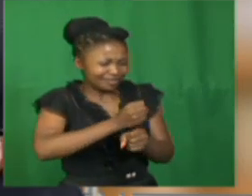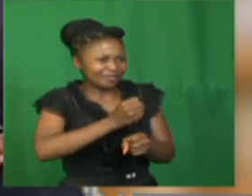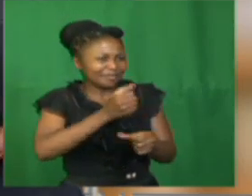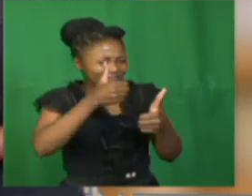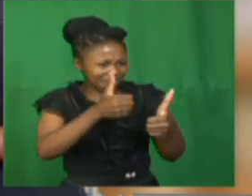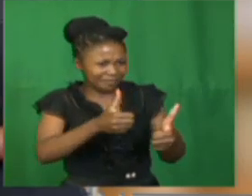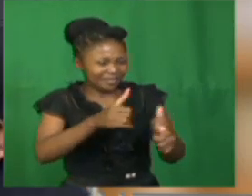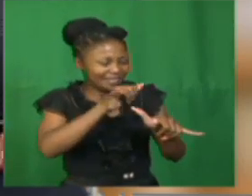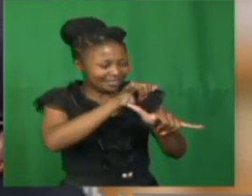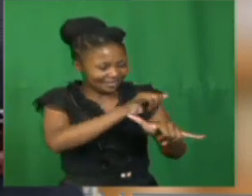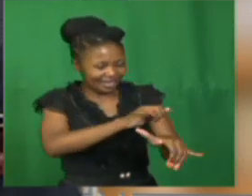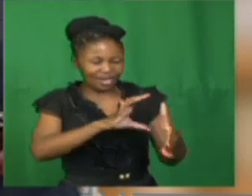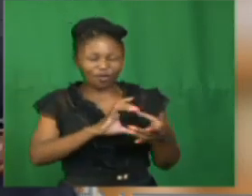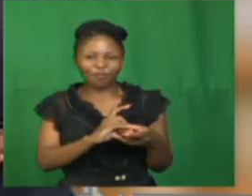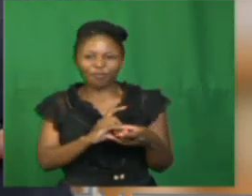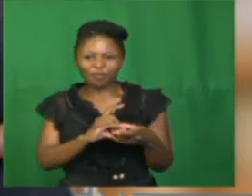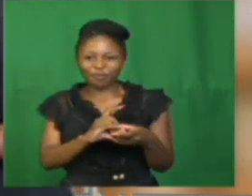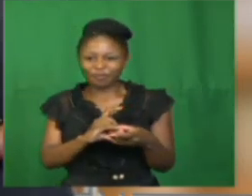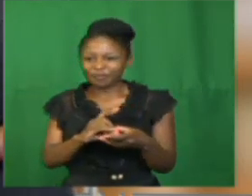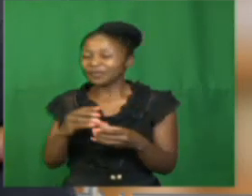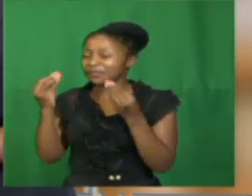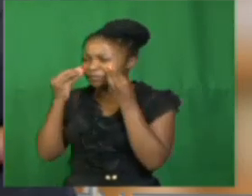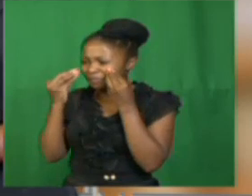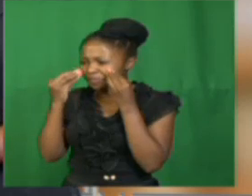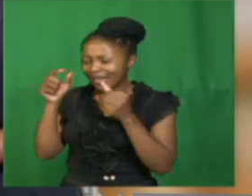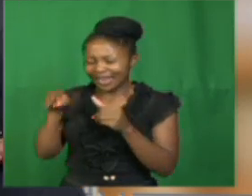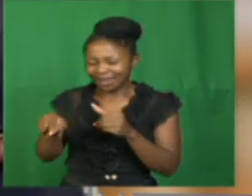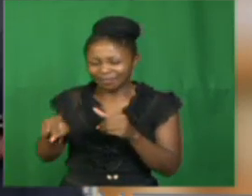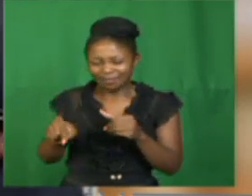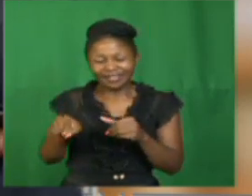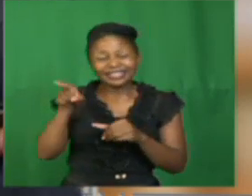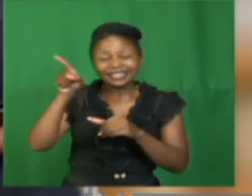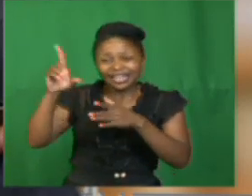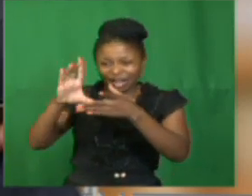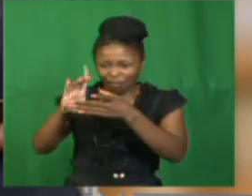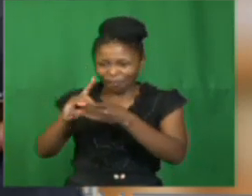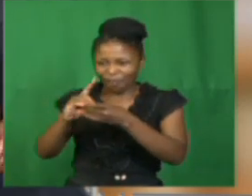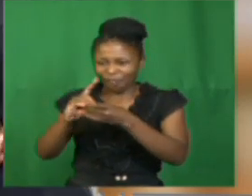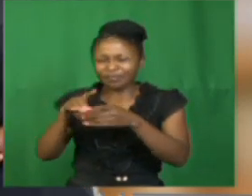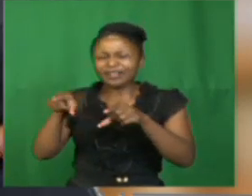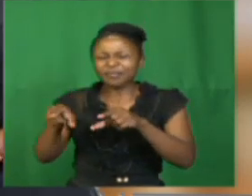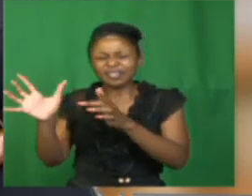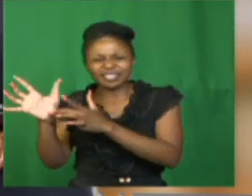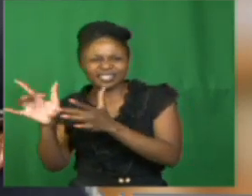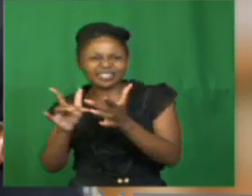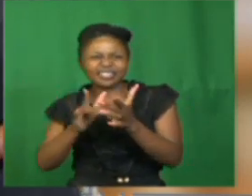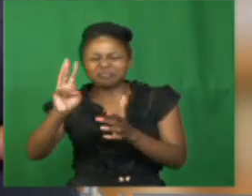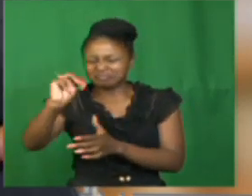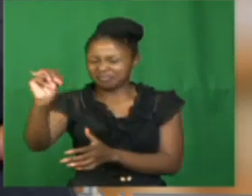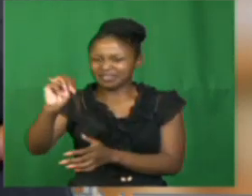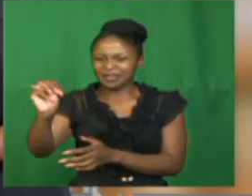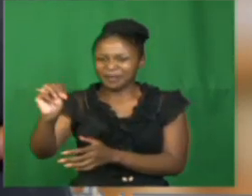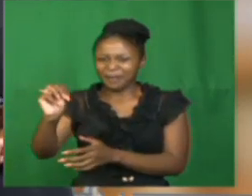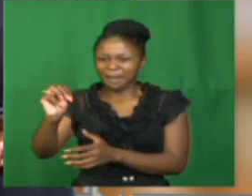home. Nogazi, we're airing live, and today is Easter Monday. Am I correct? Yes, I'm correct. What is the significance